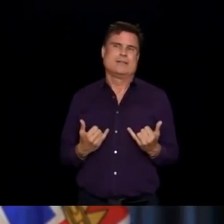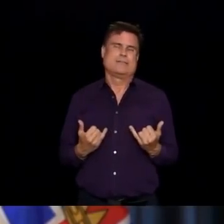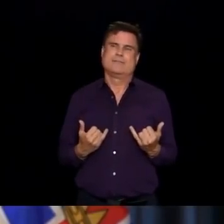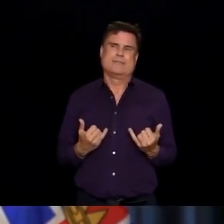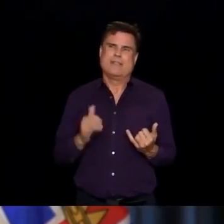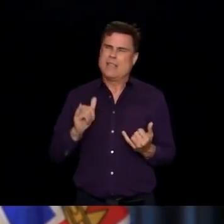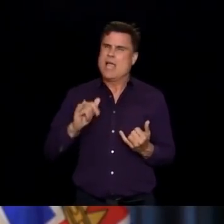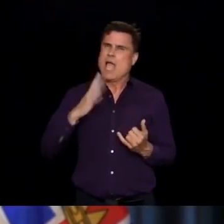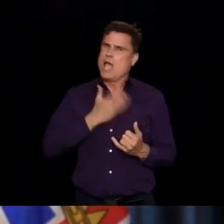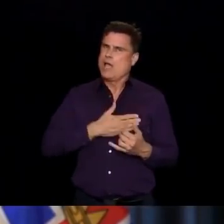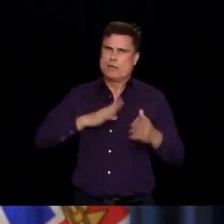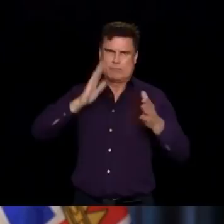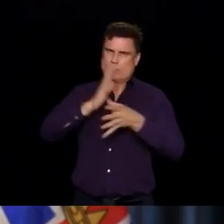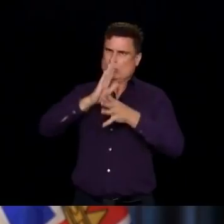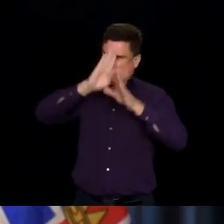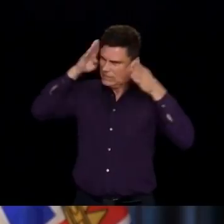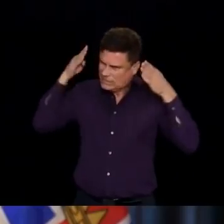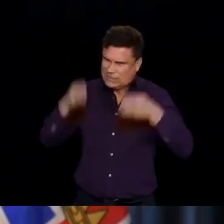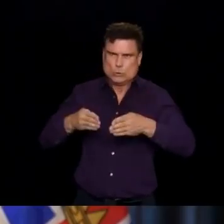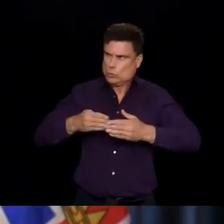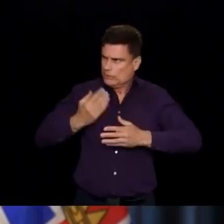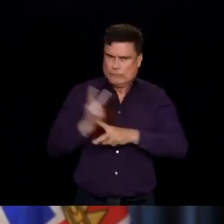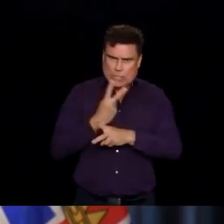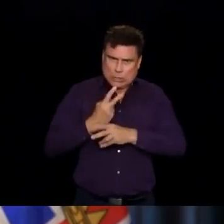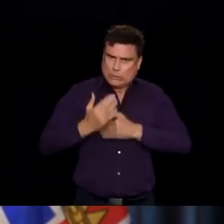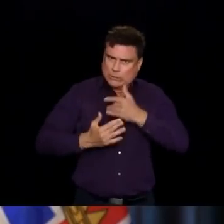one of the most highly respected